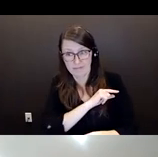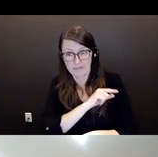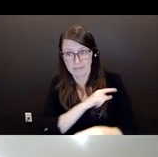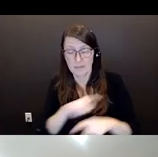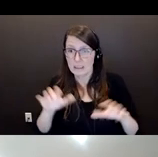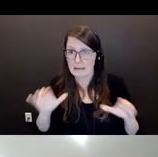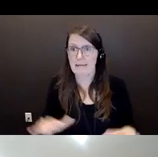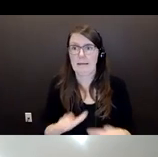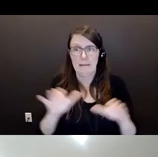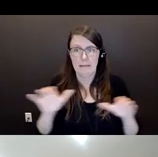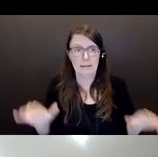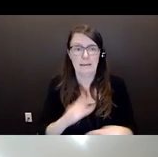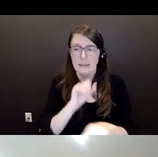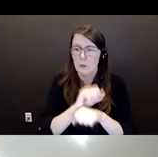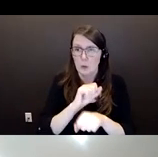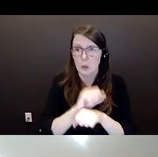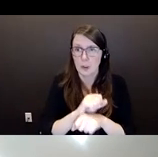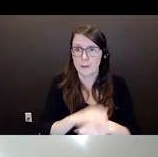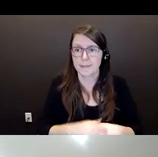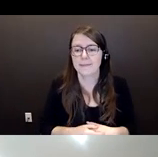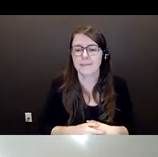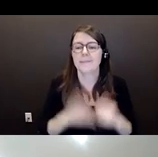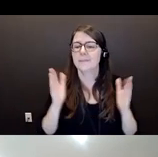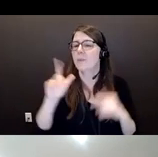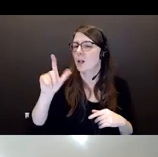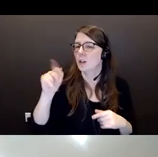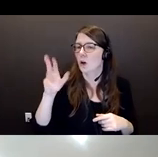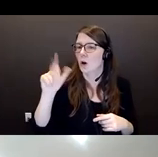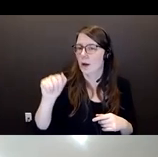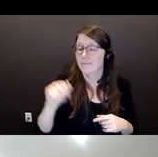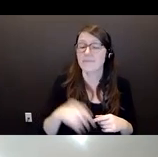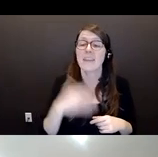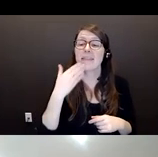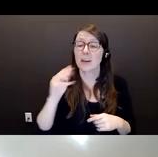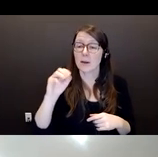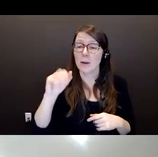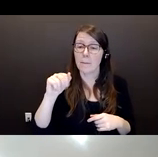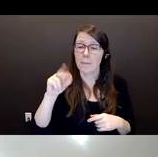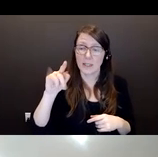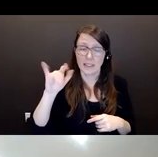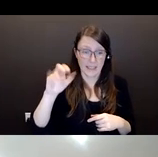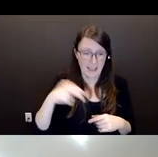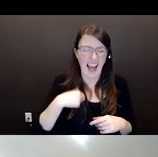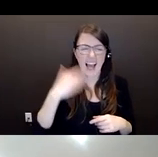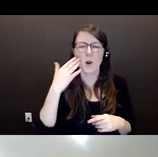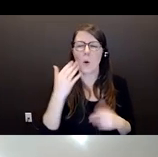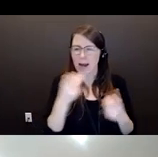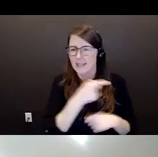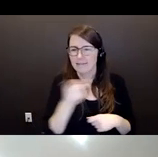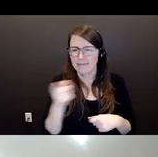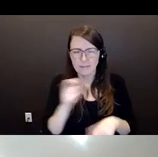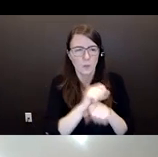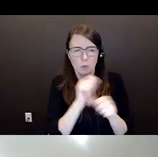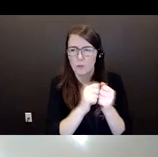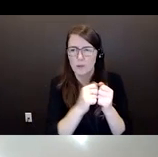lot of effort. Thank you, Martin. So as we're all aware, those of us that work with seniors, it's so hard for